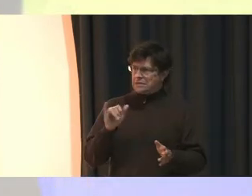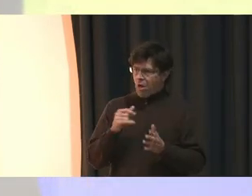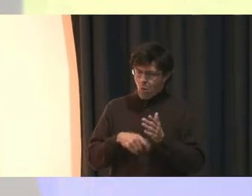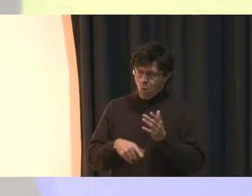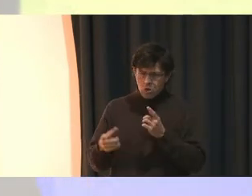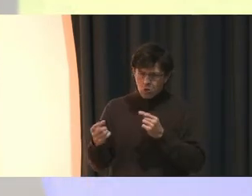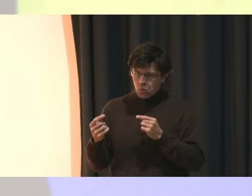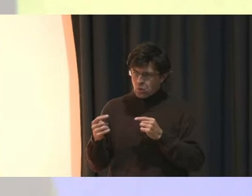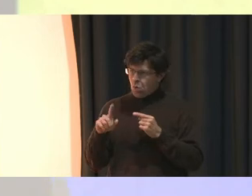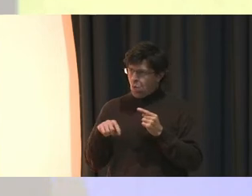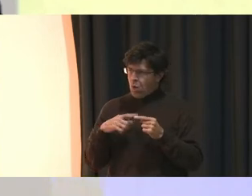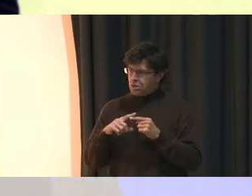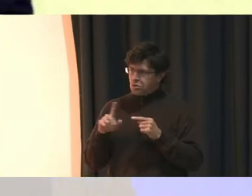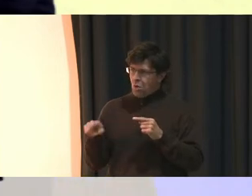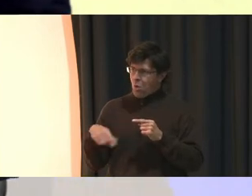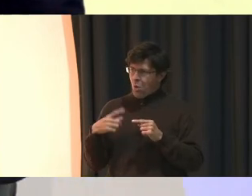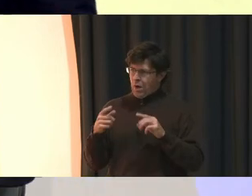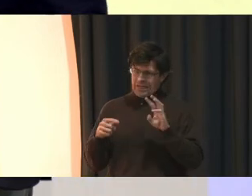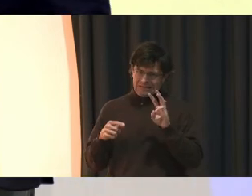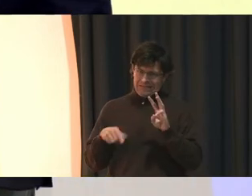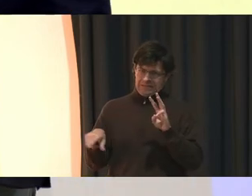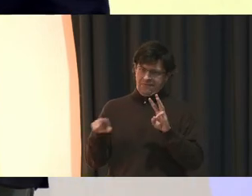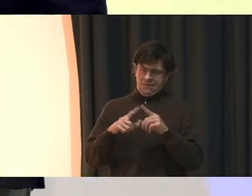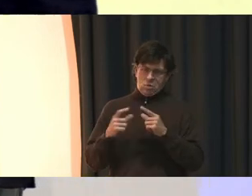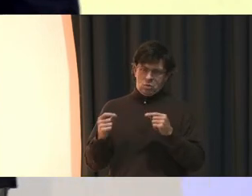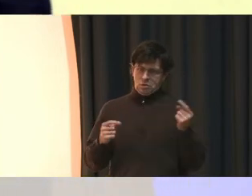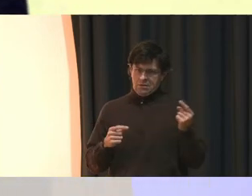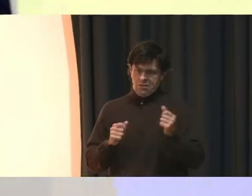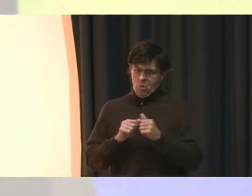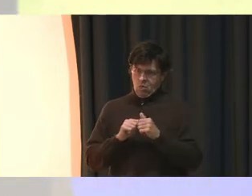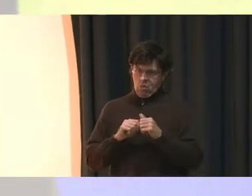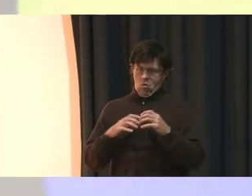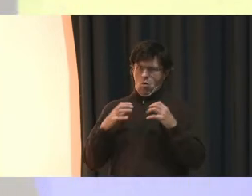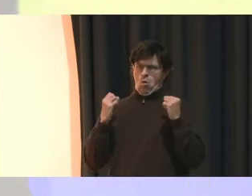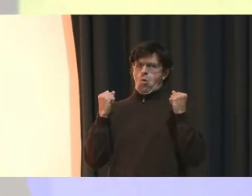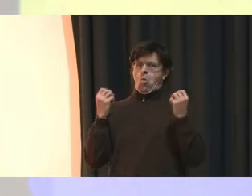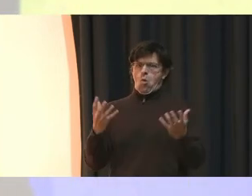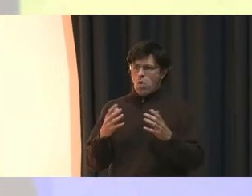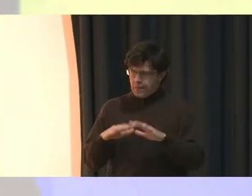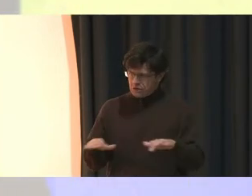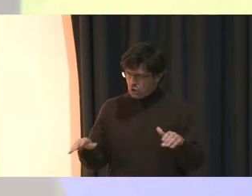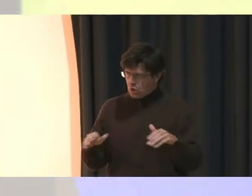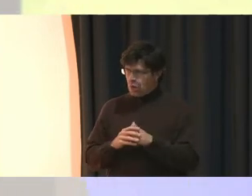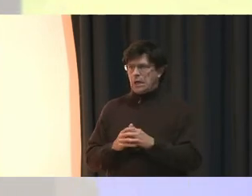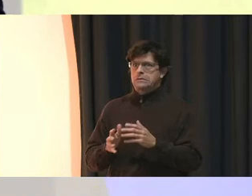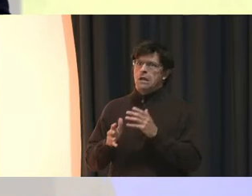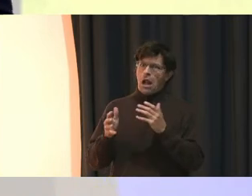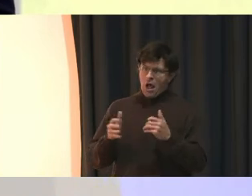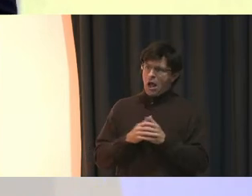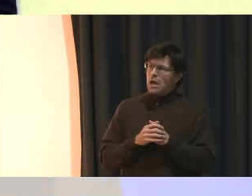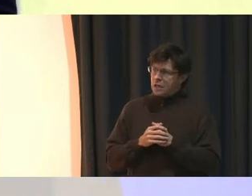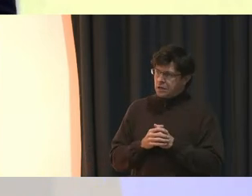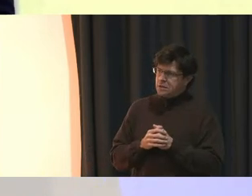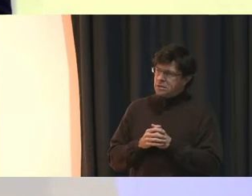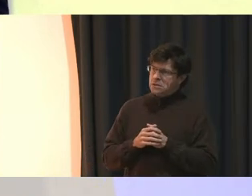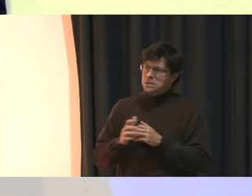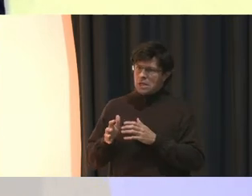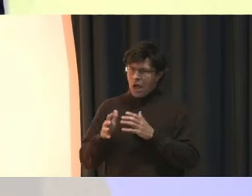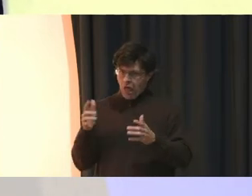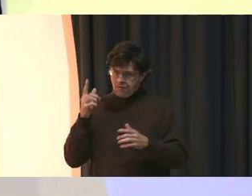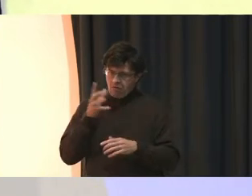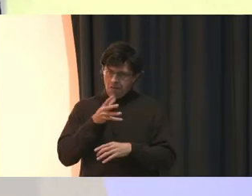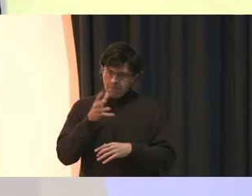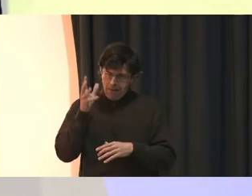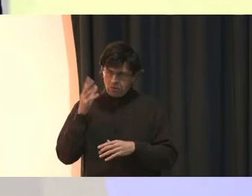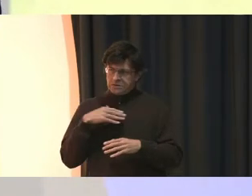do when it's only six of them to do something with all of these children? It is a lot. It is a lot for the parents.